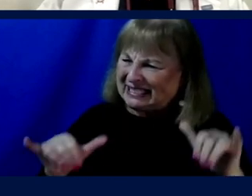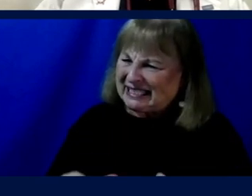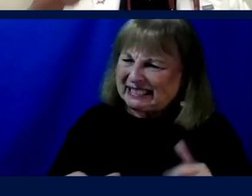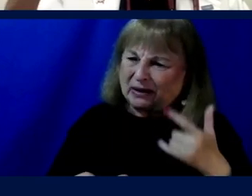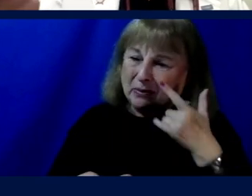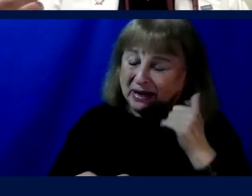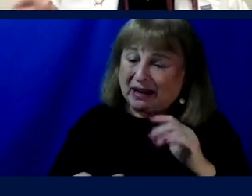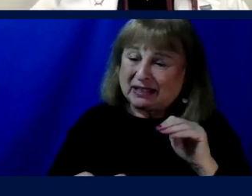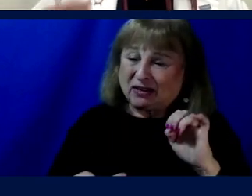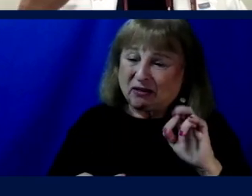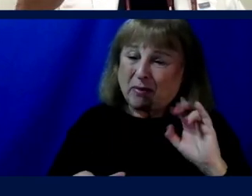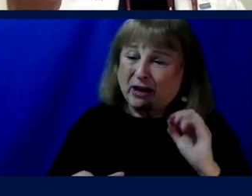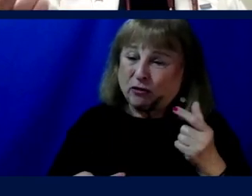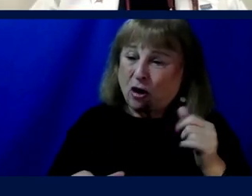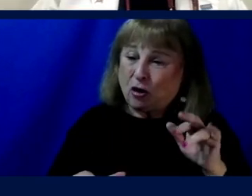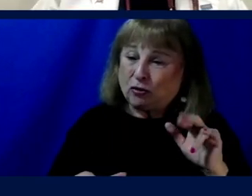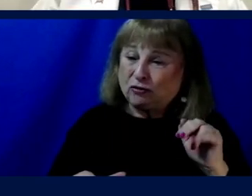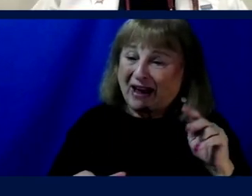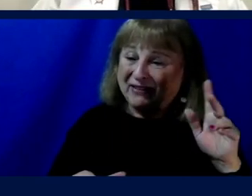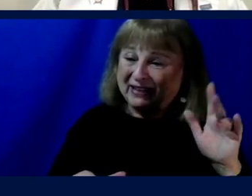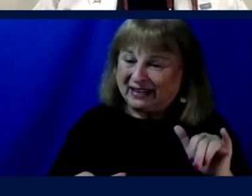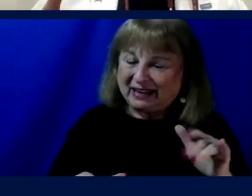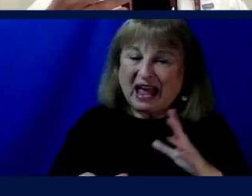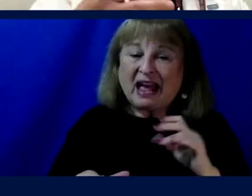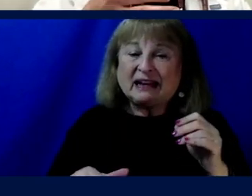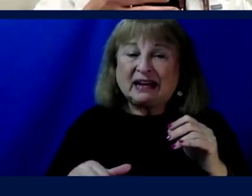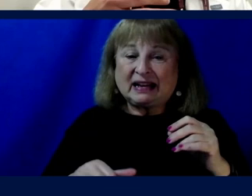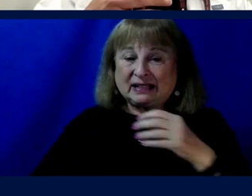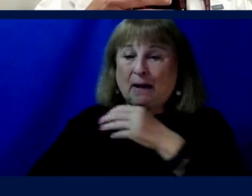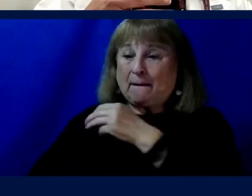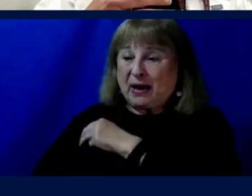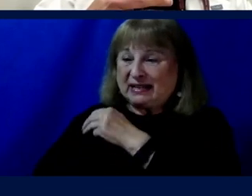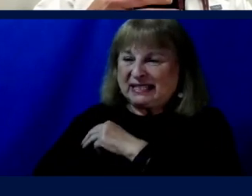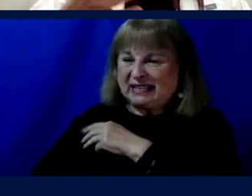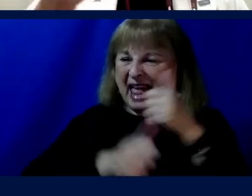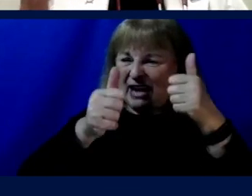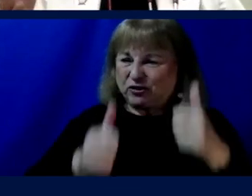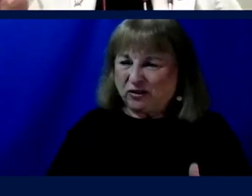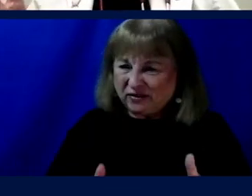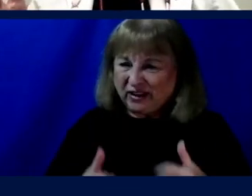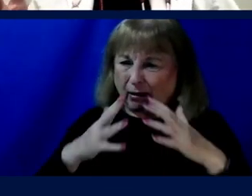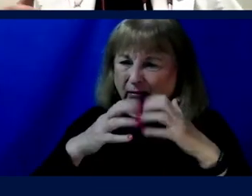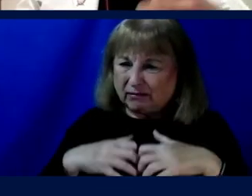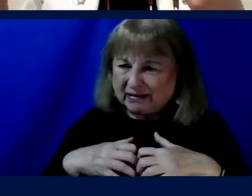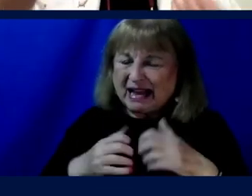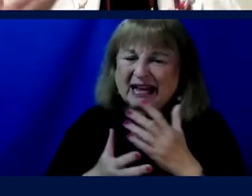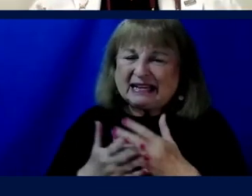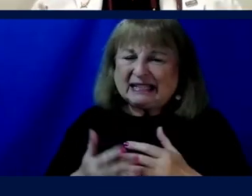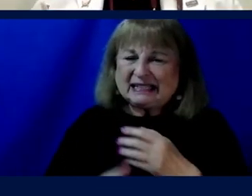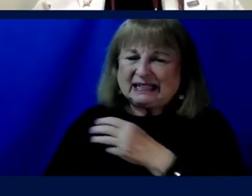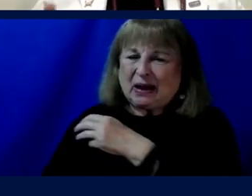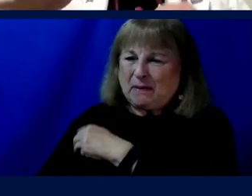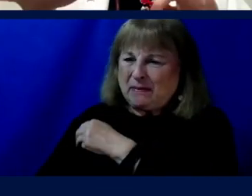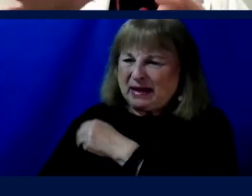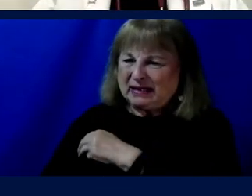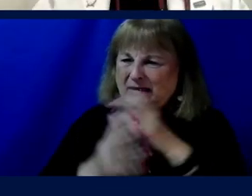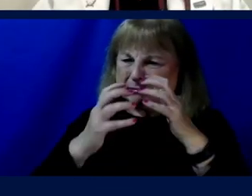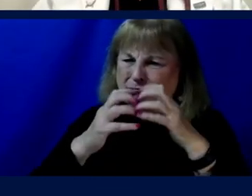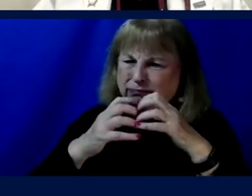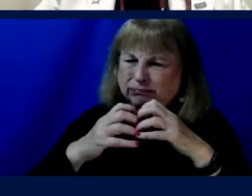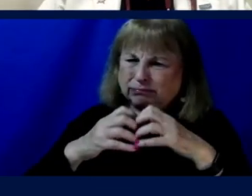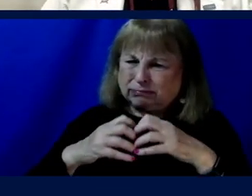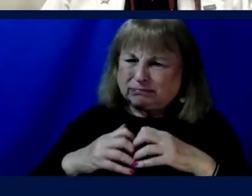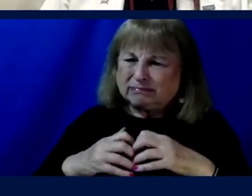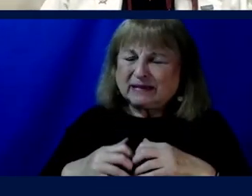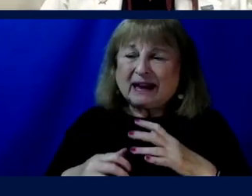microgravity environment. He's also had muscle attributes. Certain kinds of muscle fibers have turned into certain others globally, but